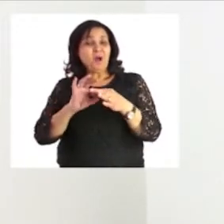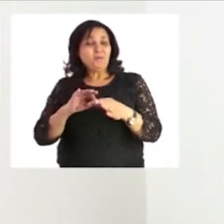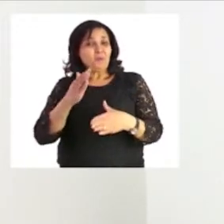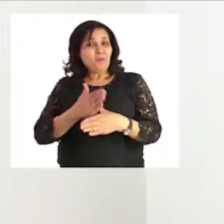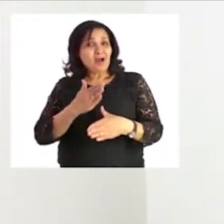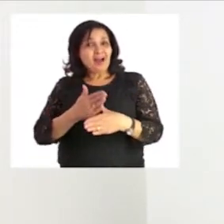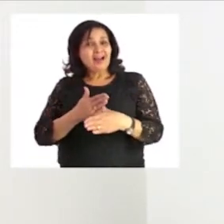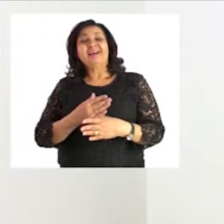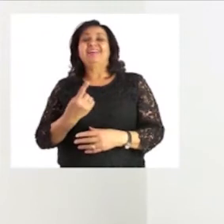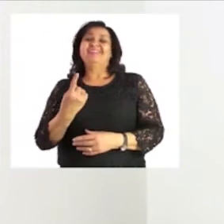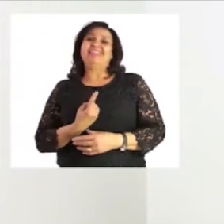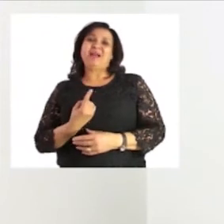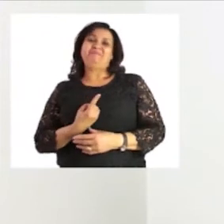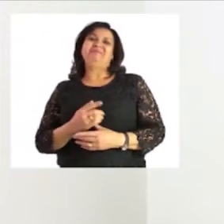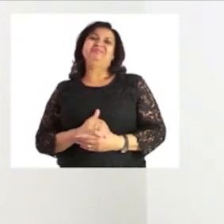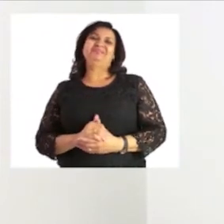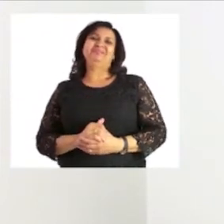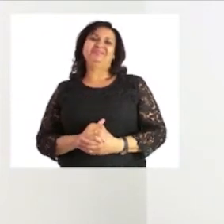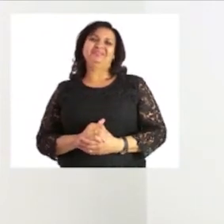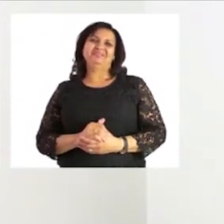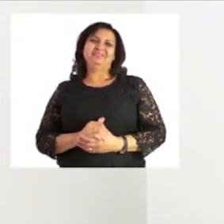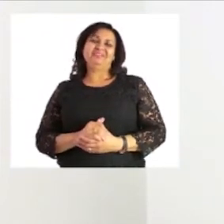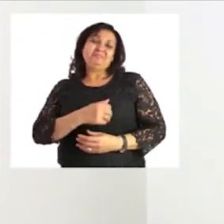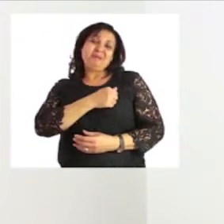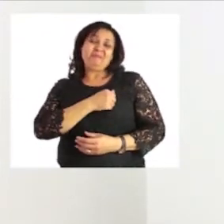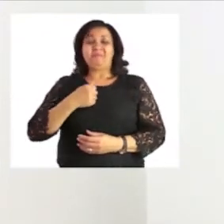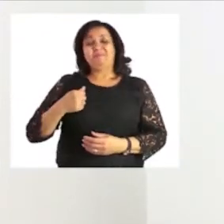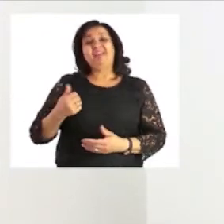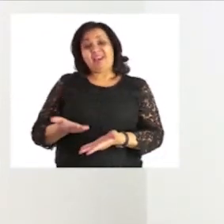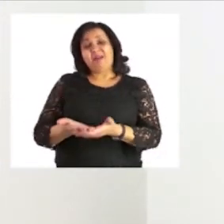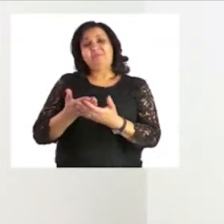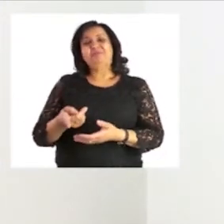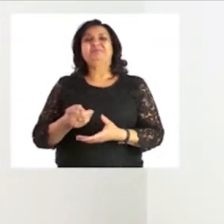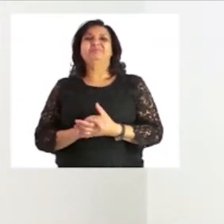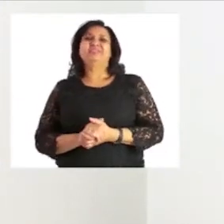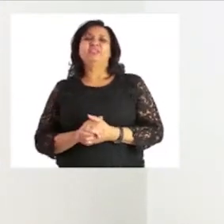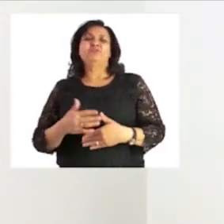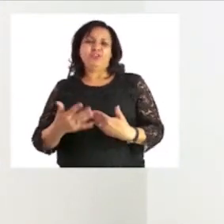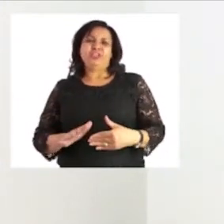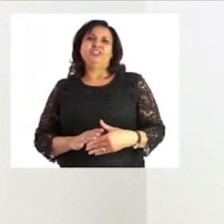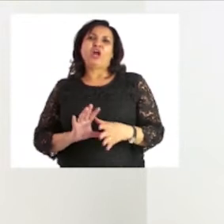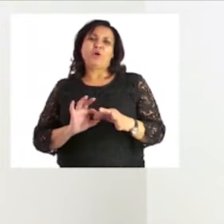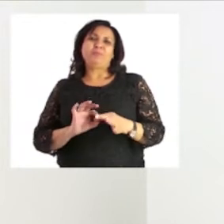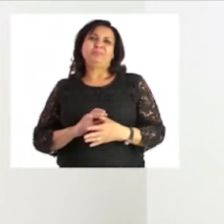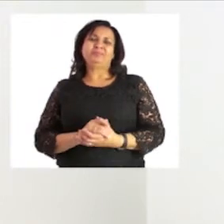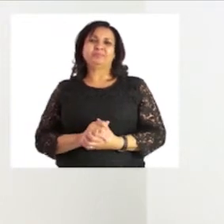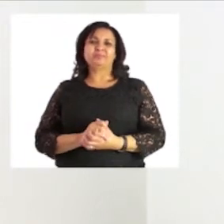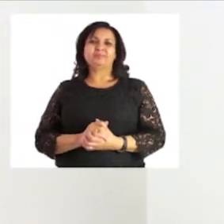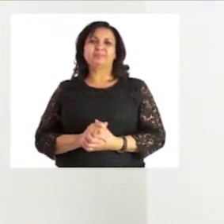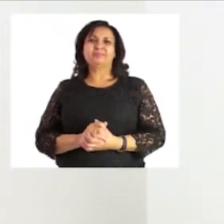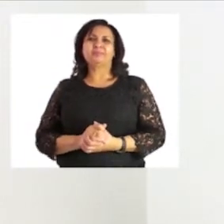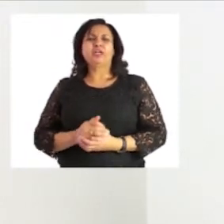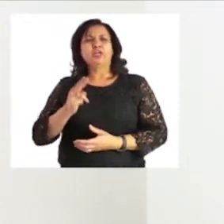at home yes of course mommy and daddy can help you and you can finish this don't forget to draw a